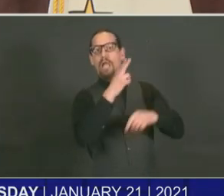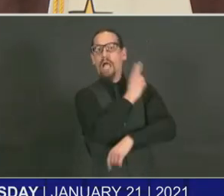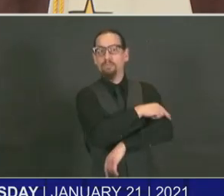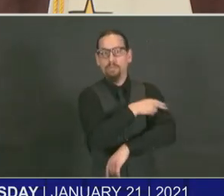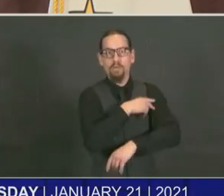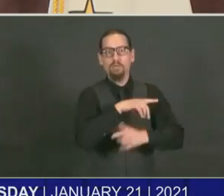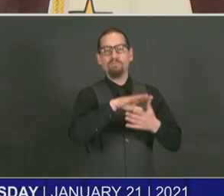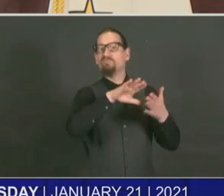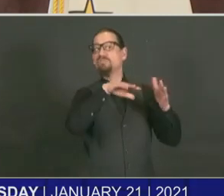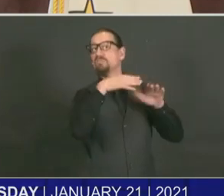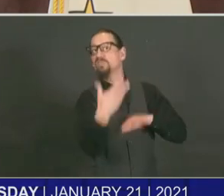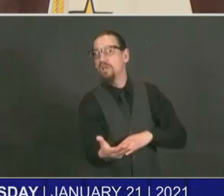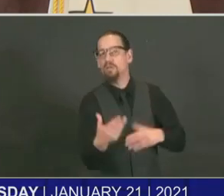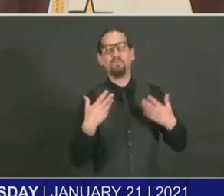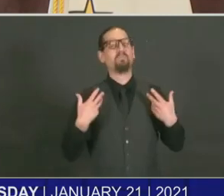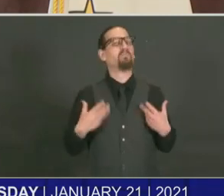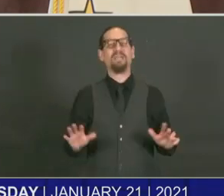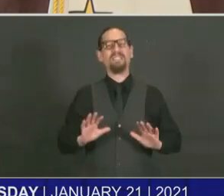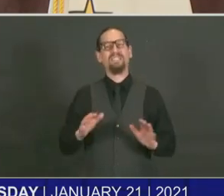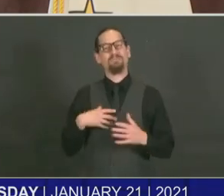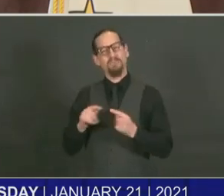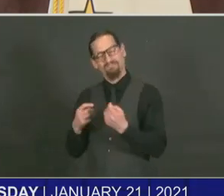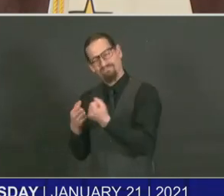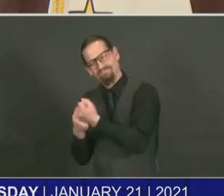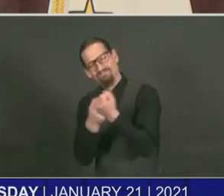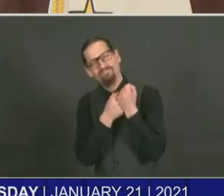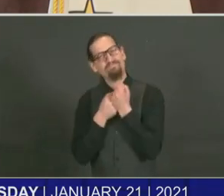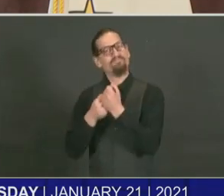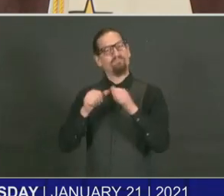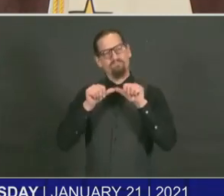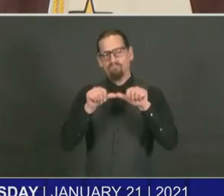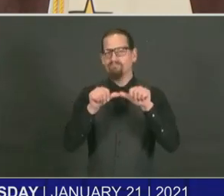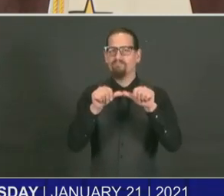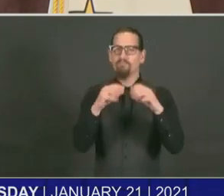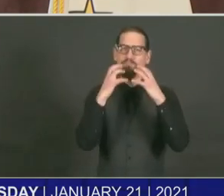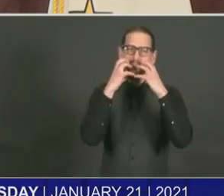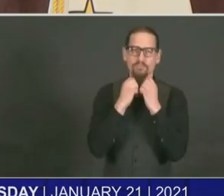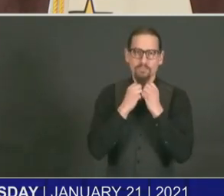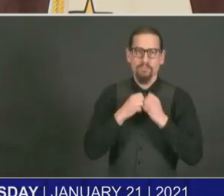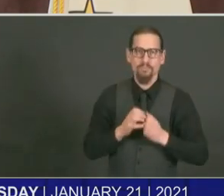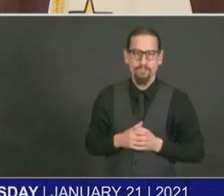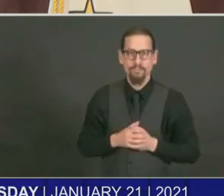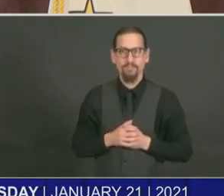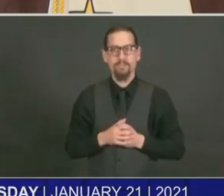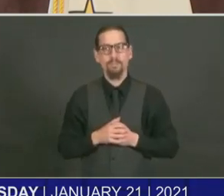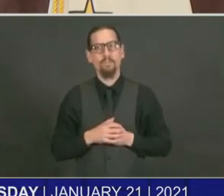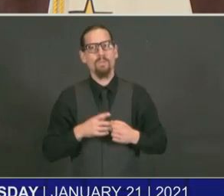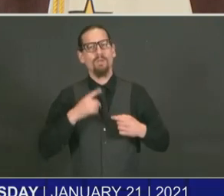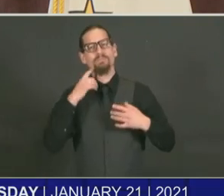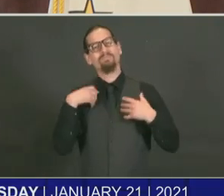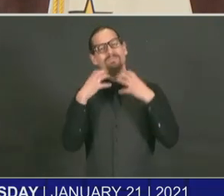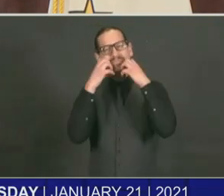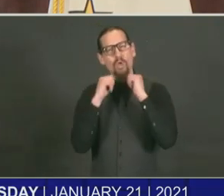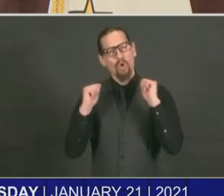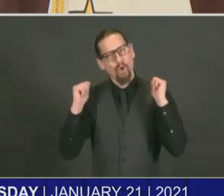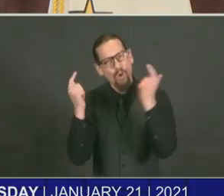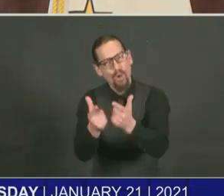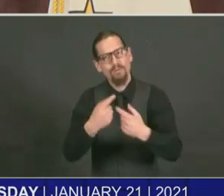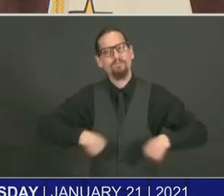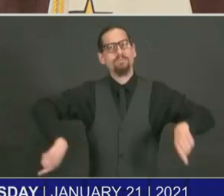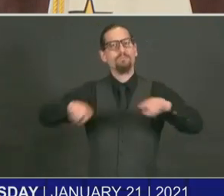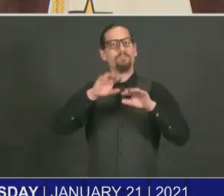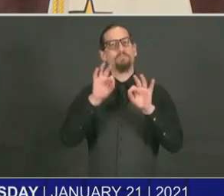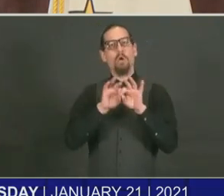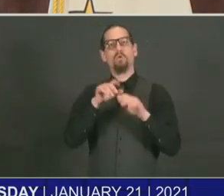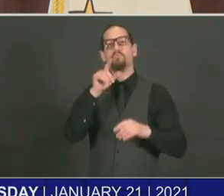can support each other and be selfless in helping to ensure that those most vulnerable get taken care of first in Rhode